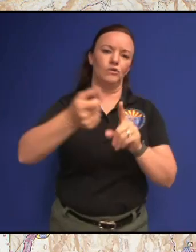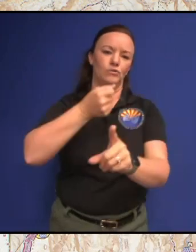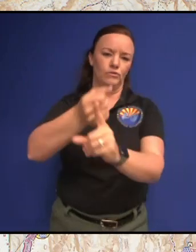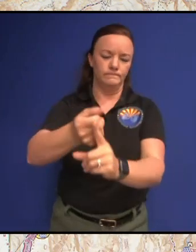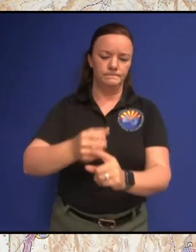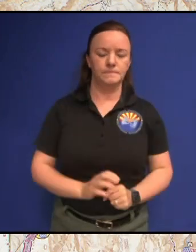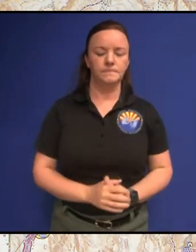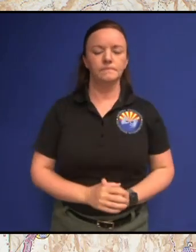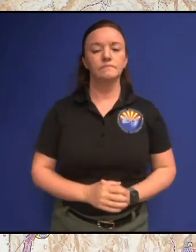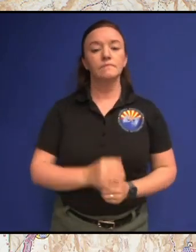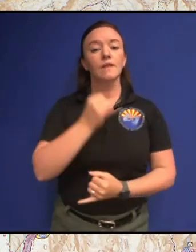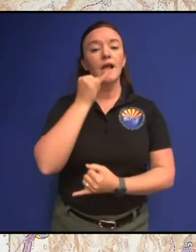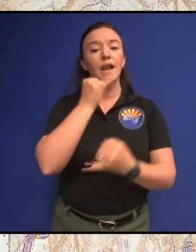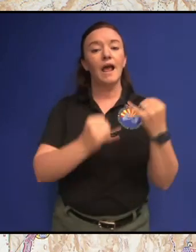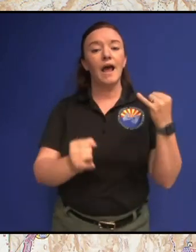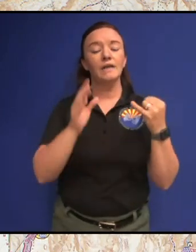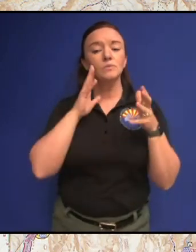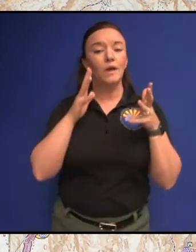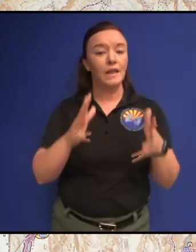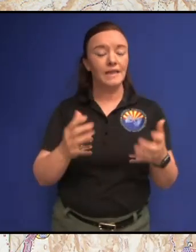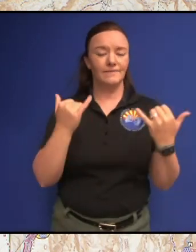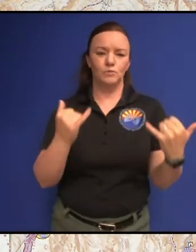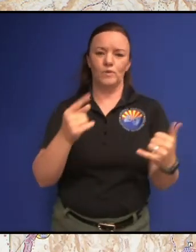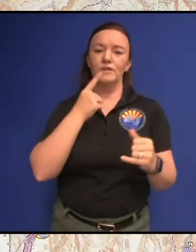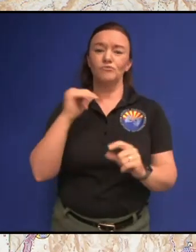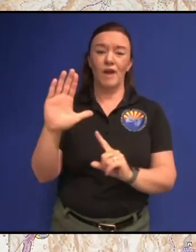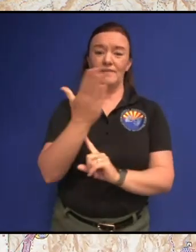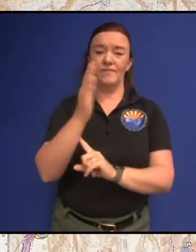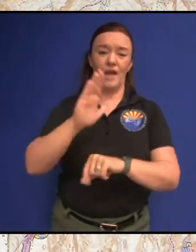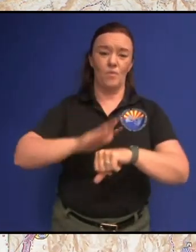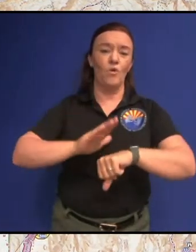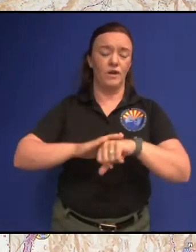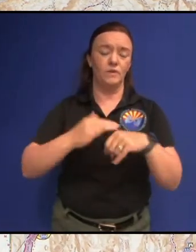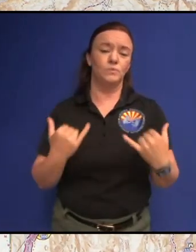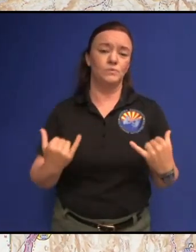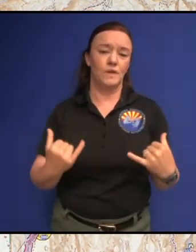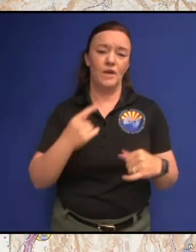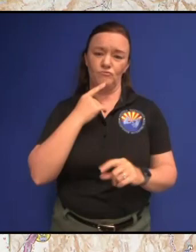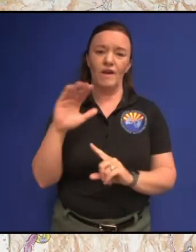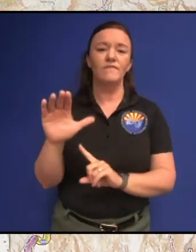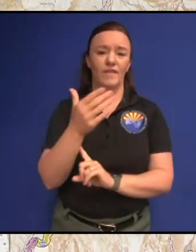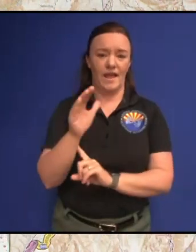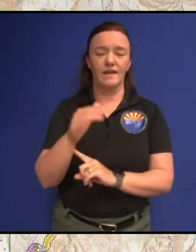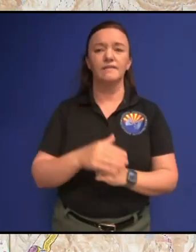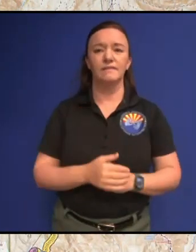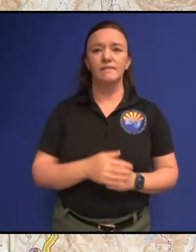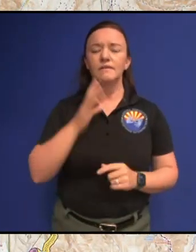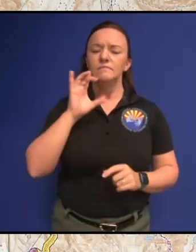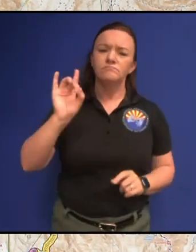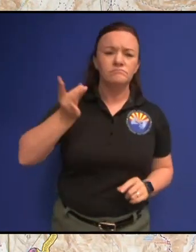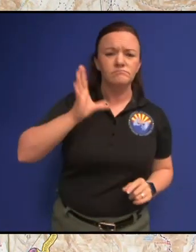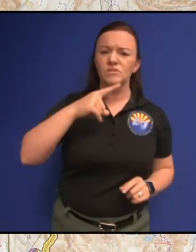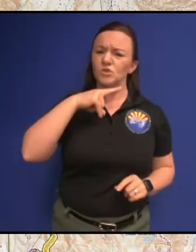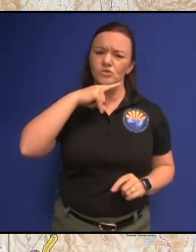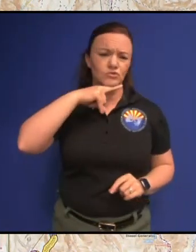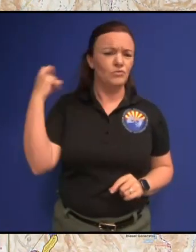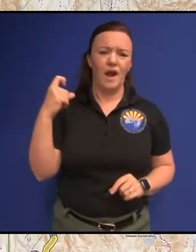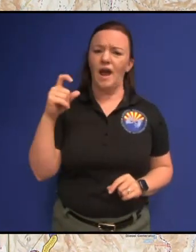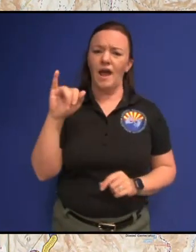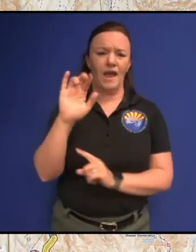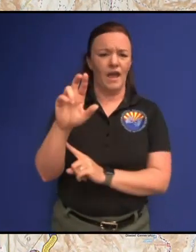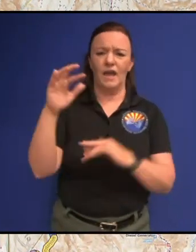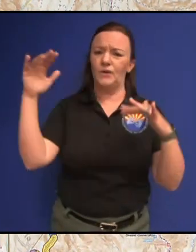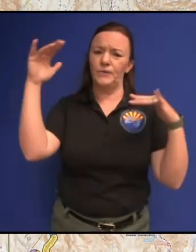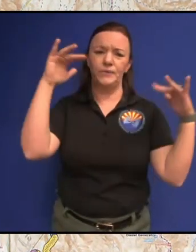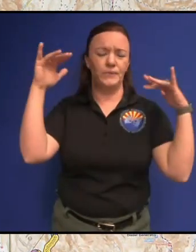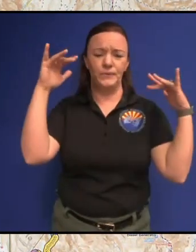leave you all with is today is a red flag there's a red flag warning today there's gonna be extremely dry air and the probability of